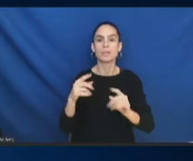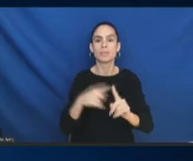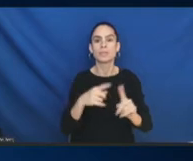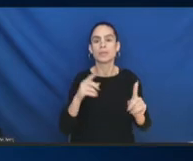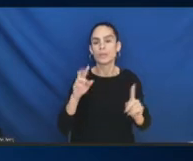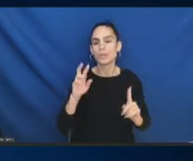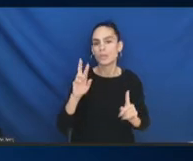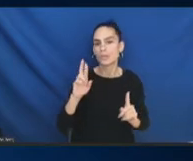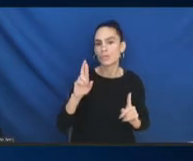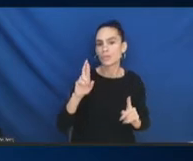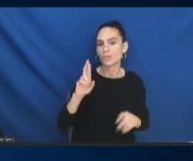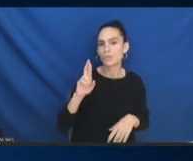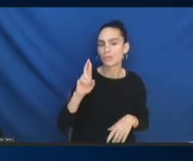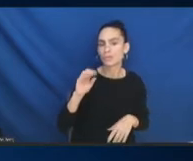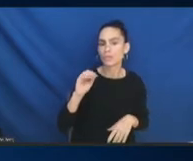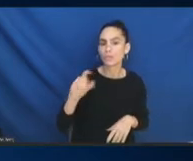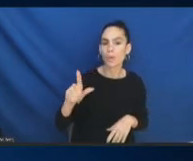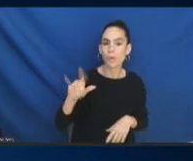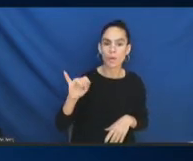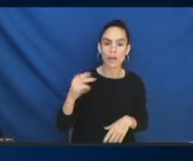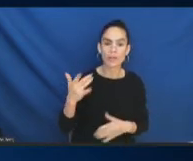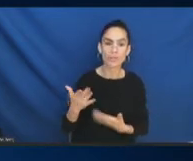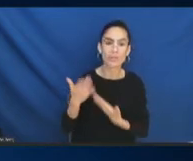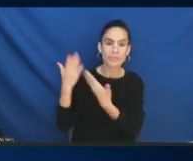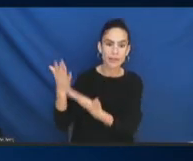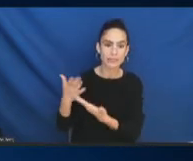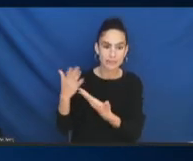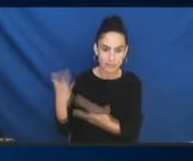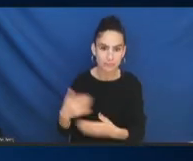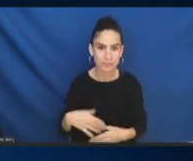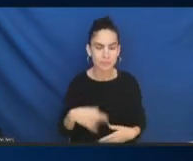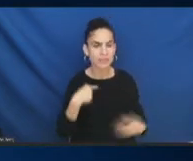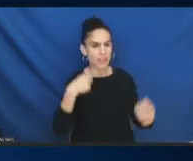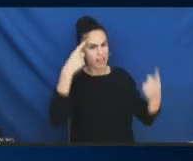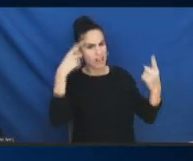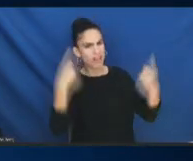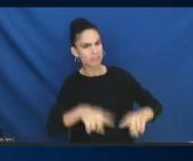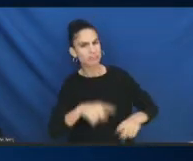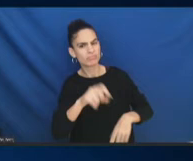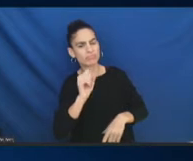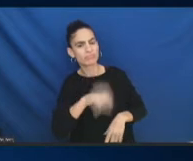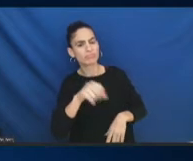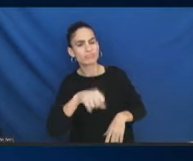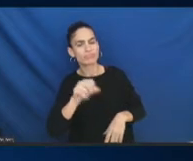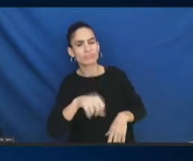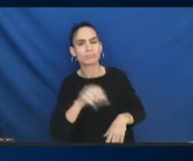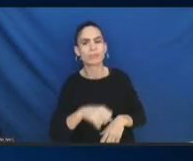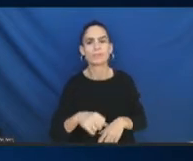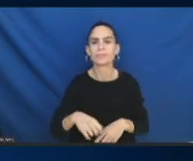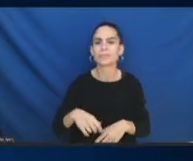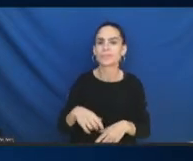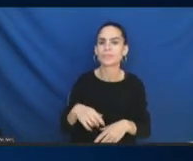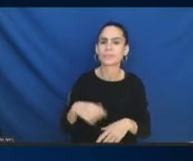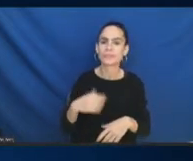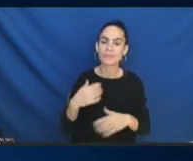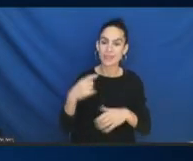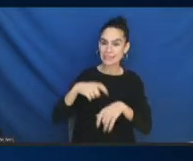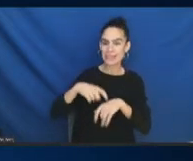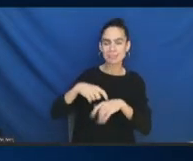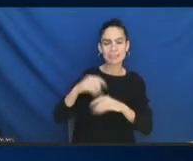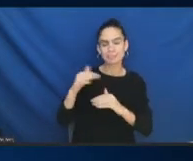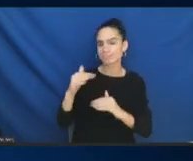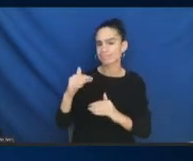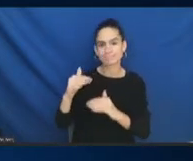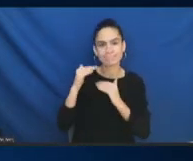I think I agree with you, Sonal, because we have such limited time, and you want to get as many